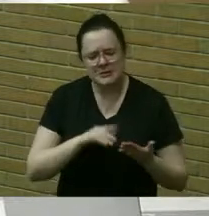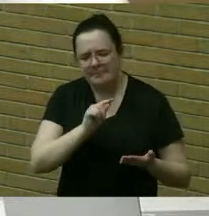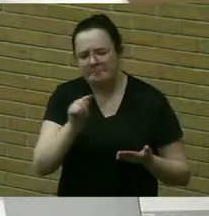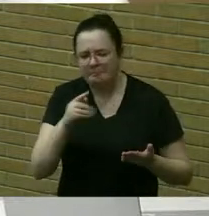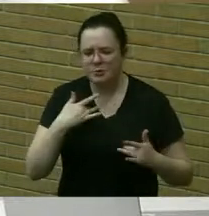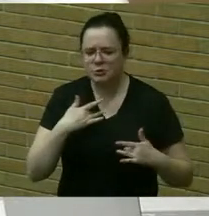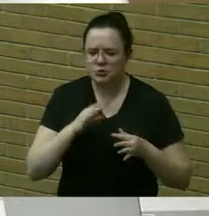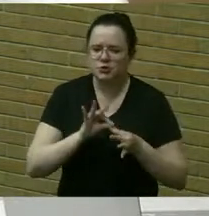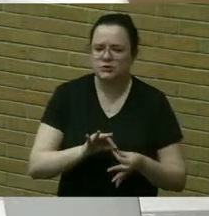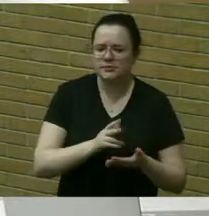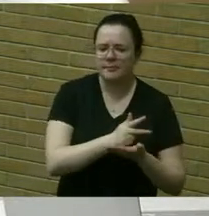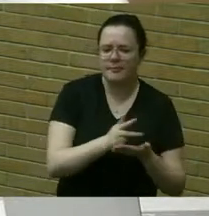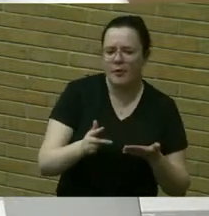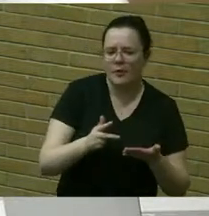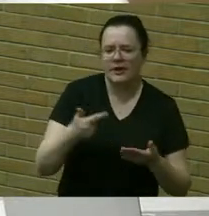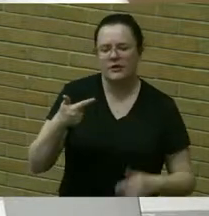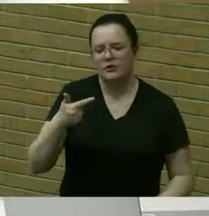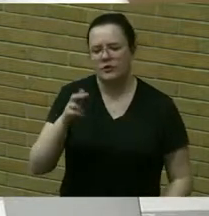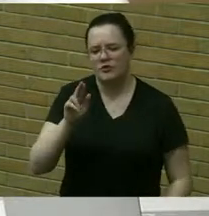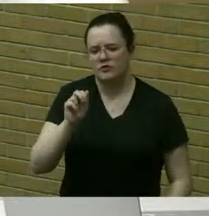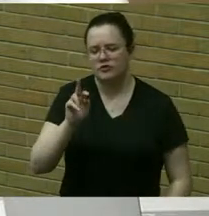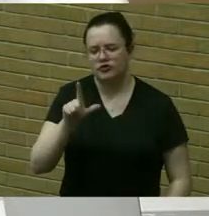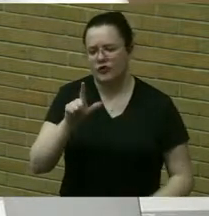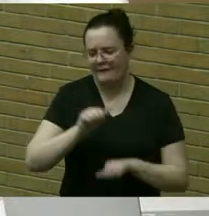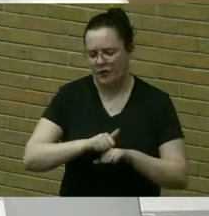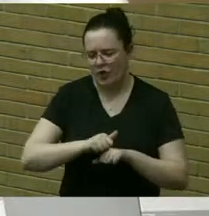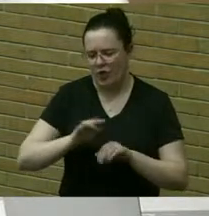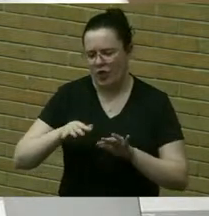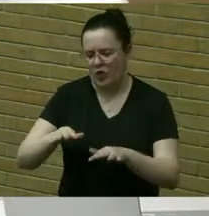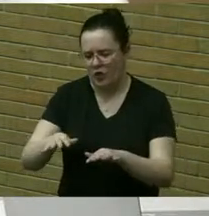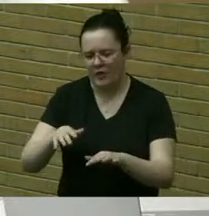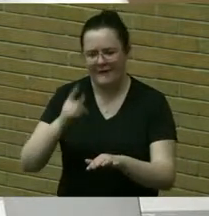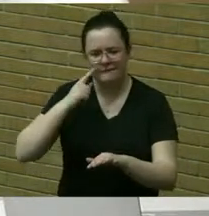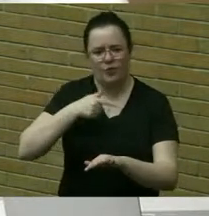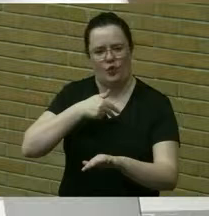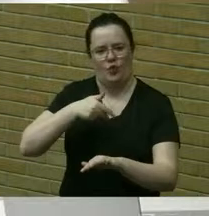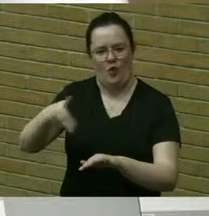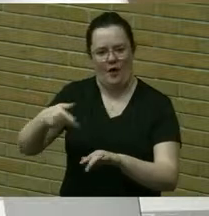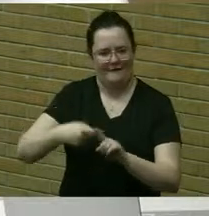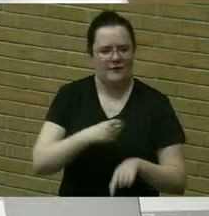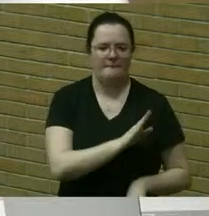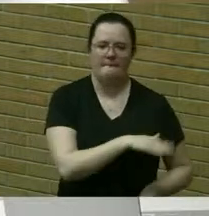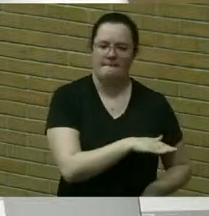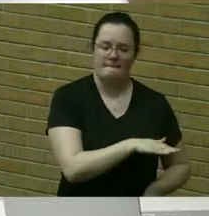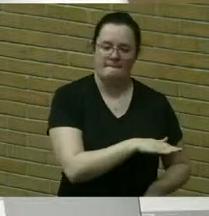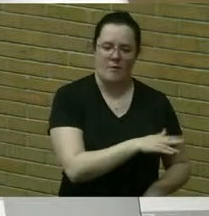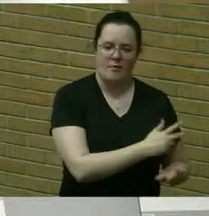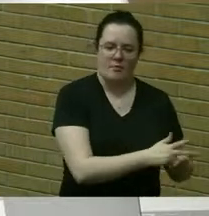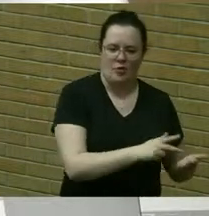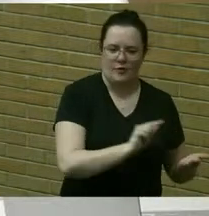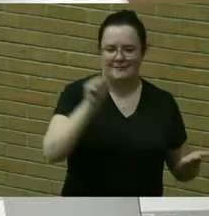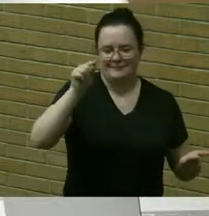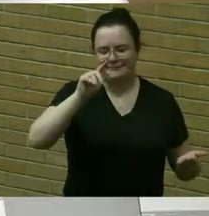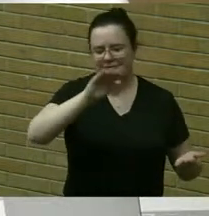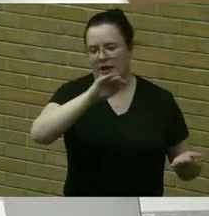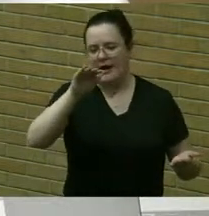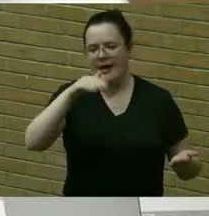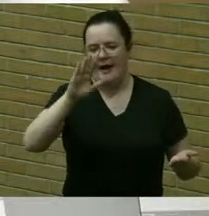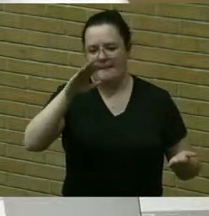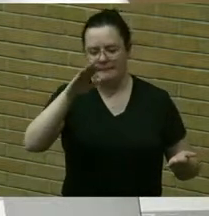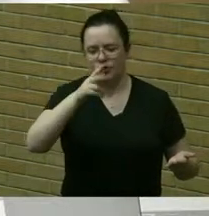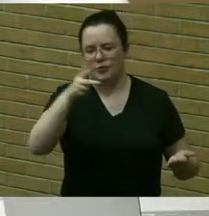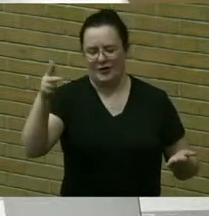and the gravel connecting walkway from from the lower parking lot to the upper parking lot and its attendant